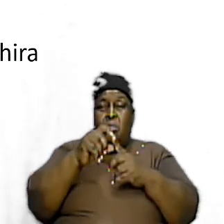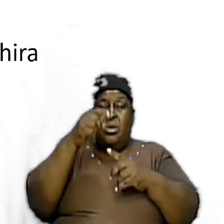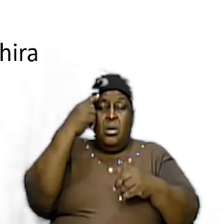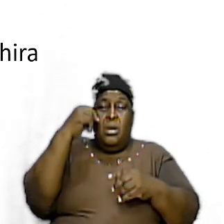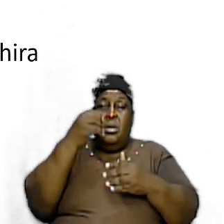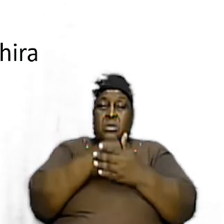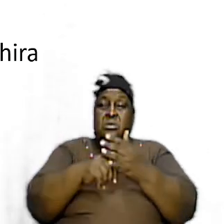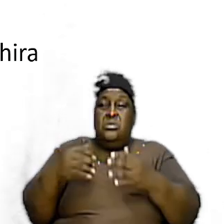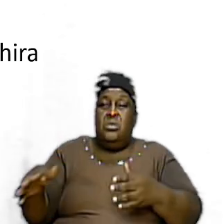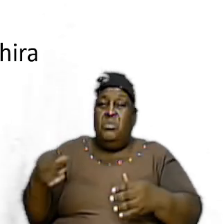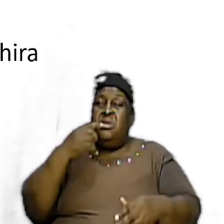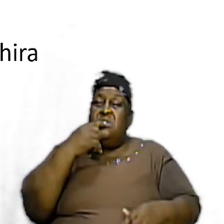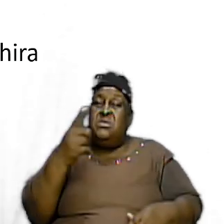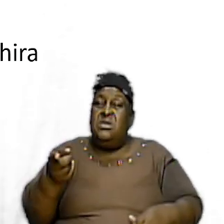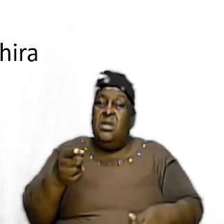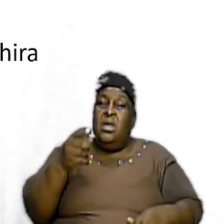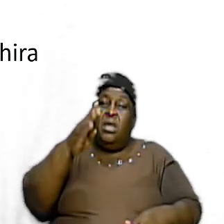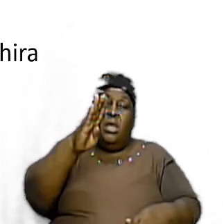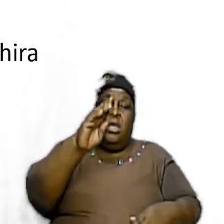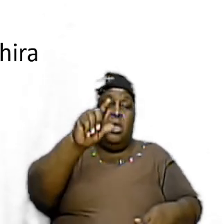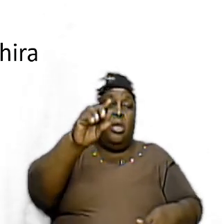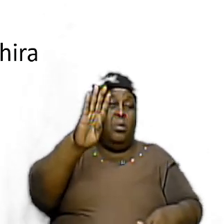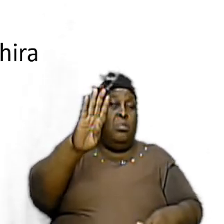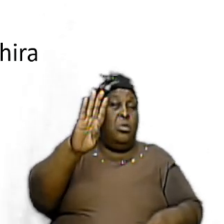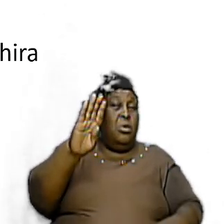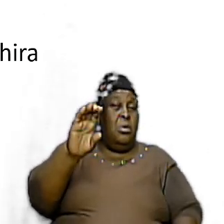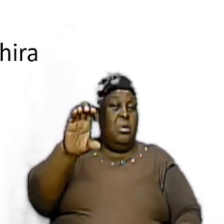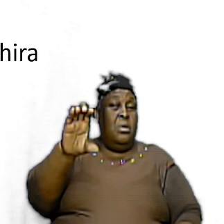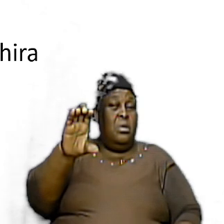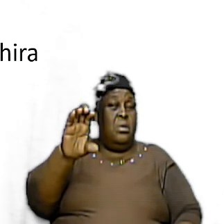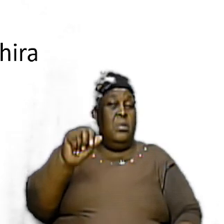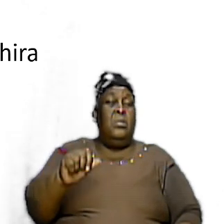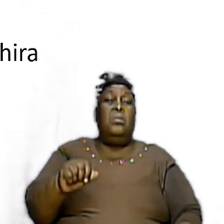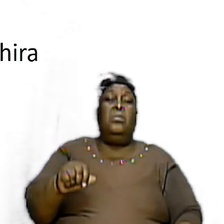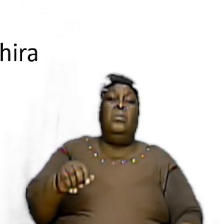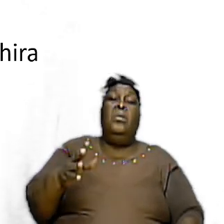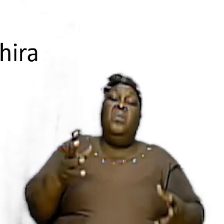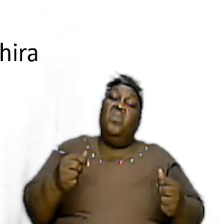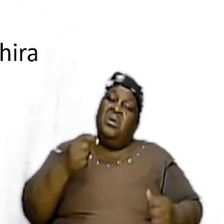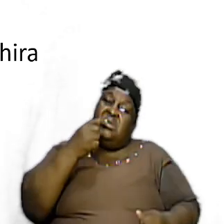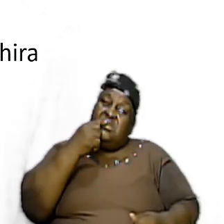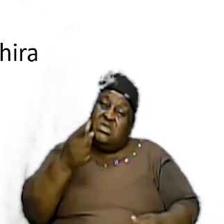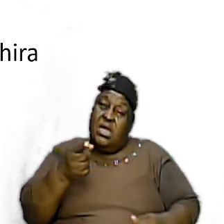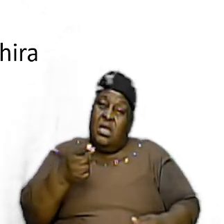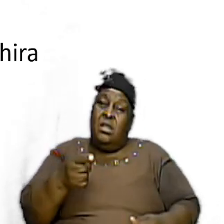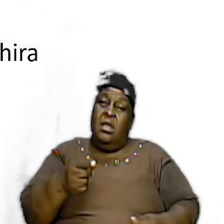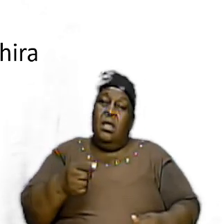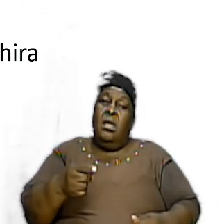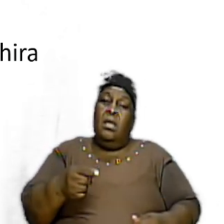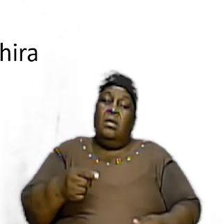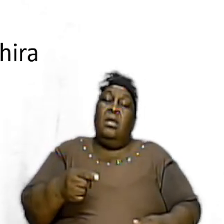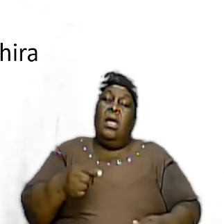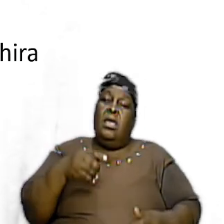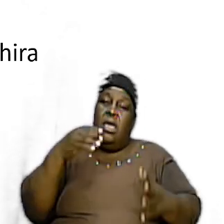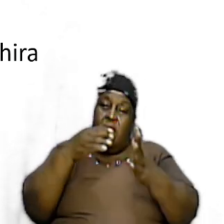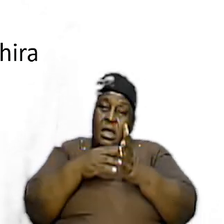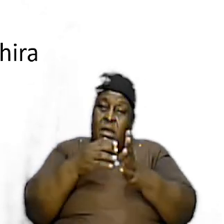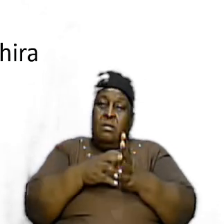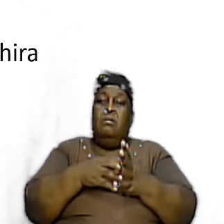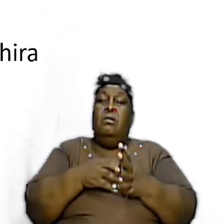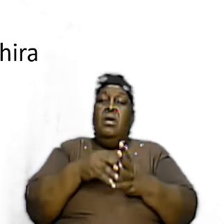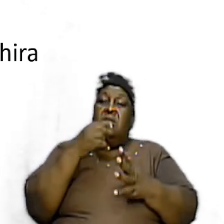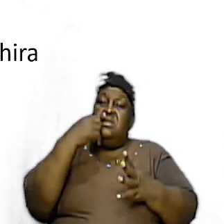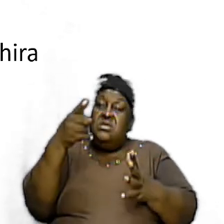A or B or C be very careful I want to make that point and I want to emphasize that point and I want to re